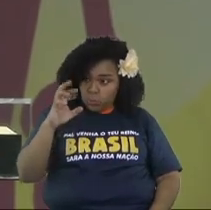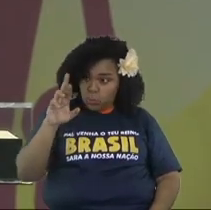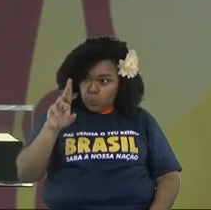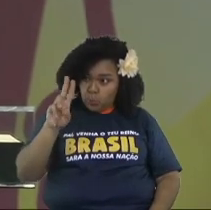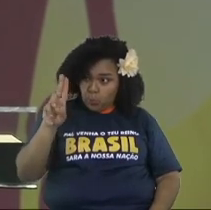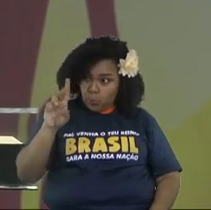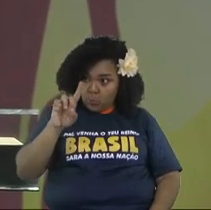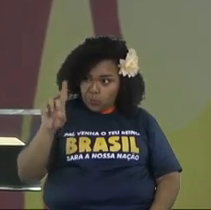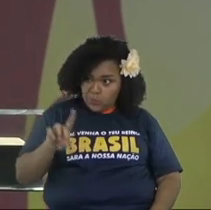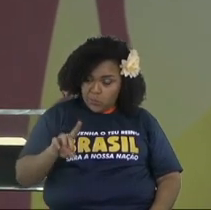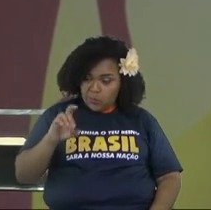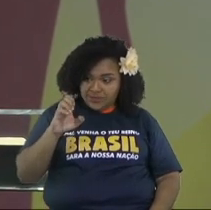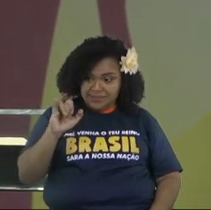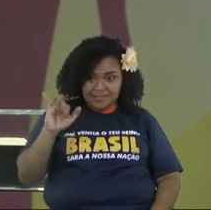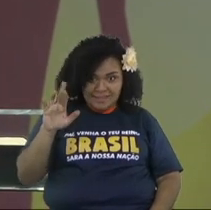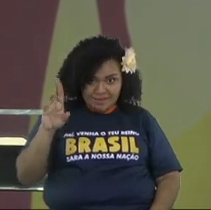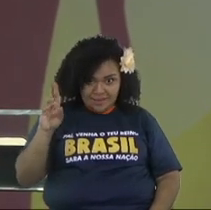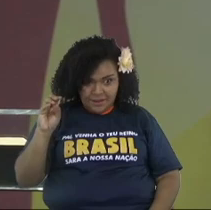a hundred